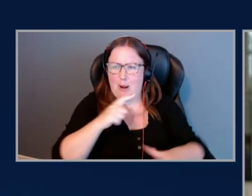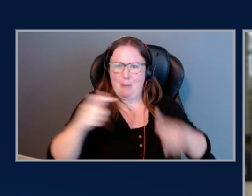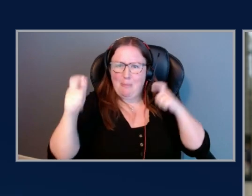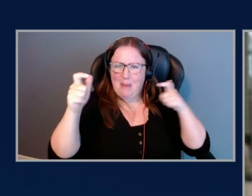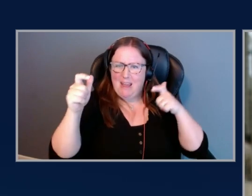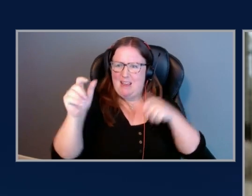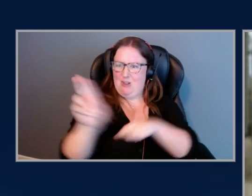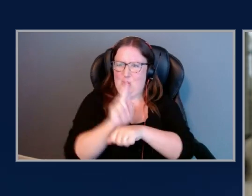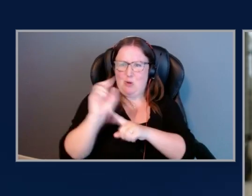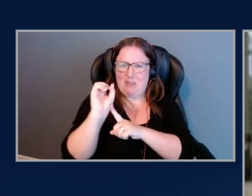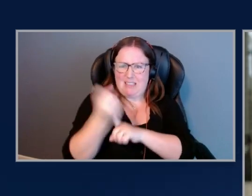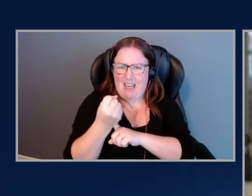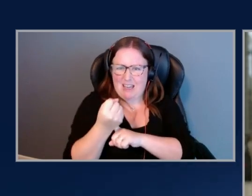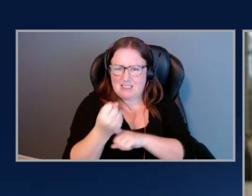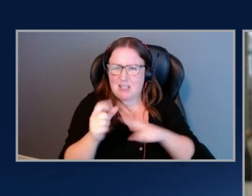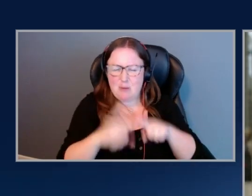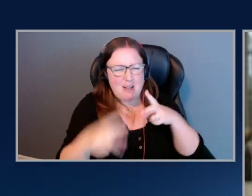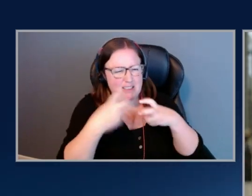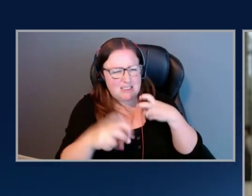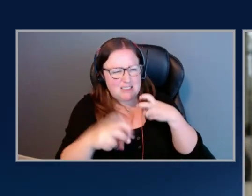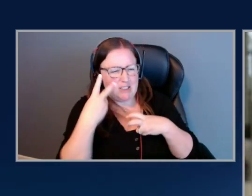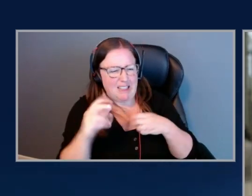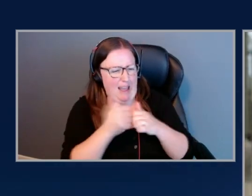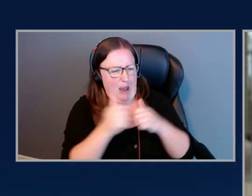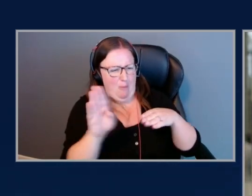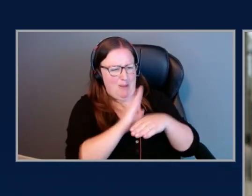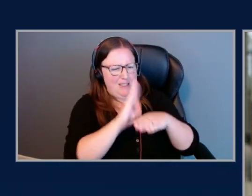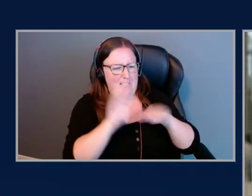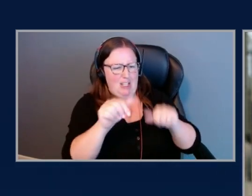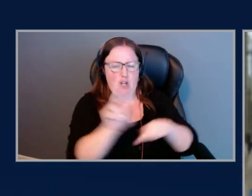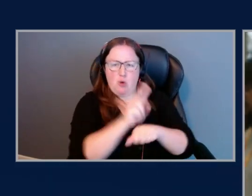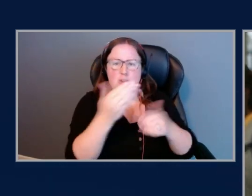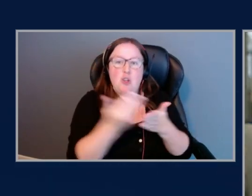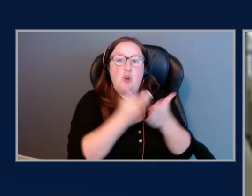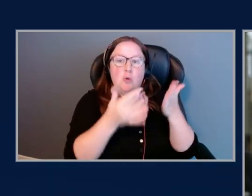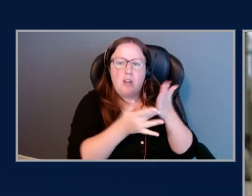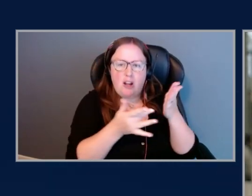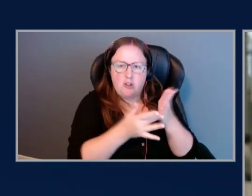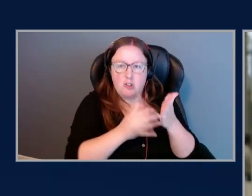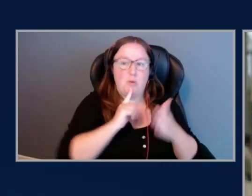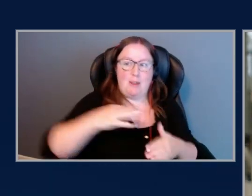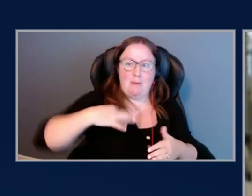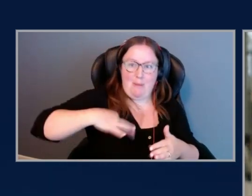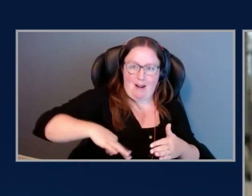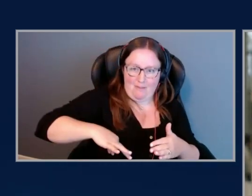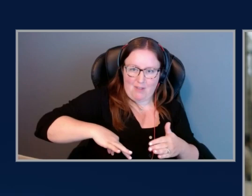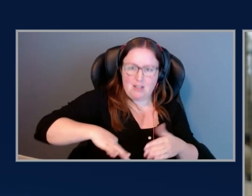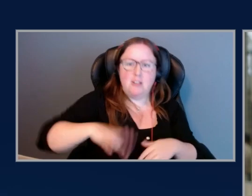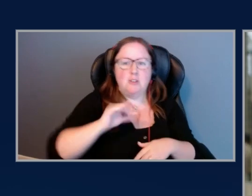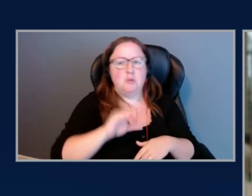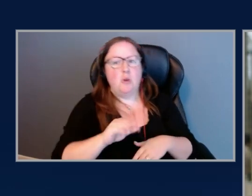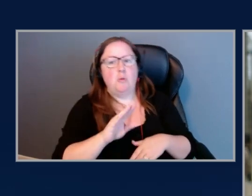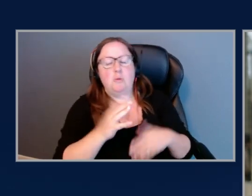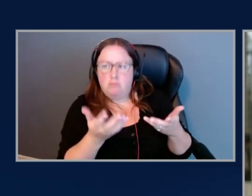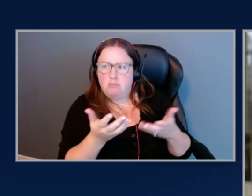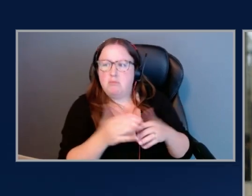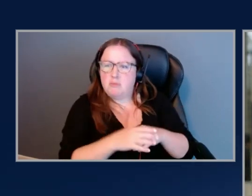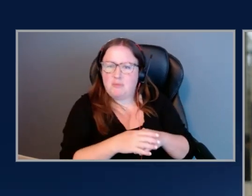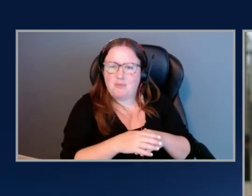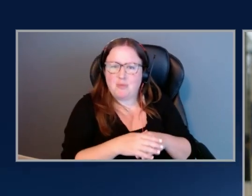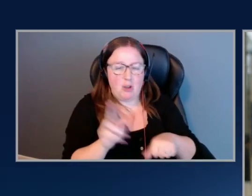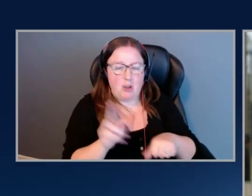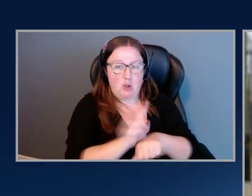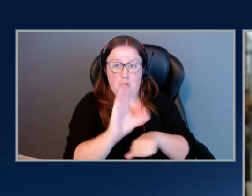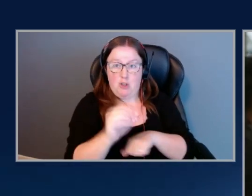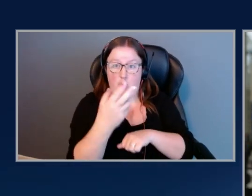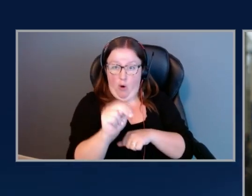it's hard to see how enterprises can capture this new technology and really benefit from it. So talking to the, you know, using your